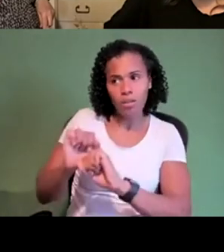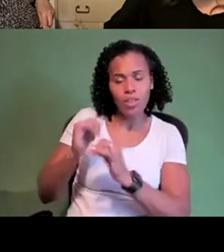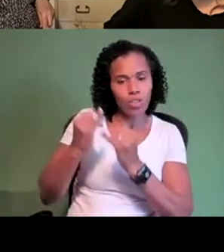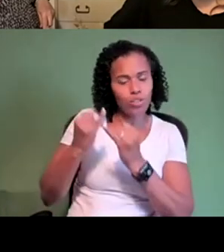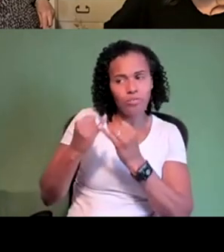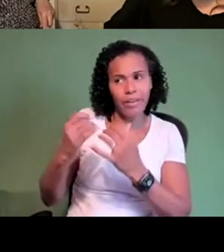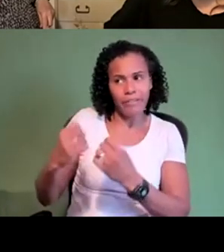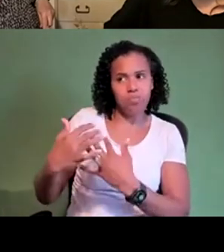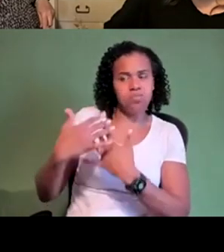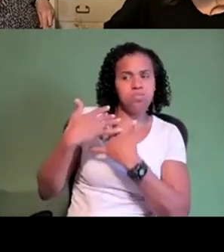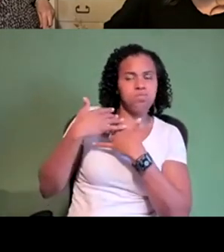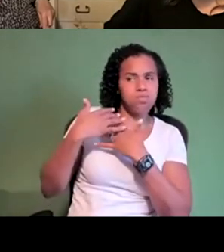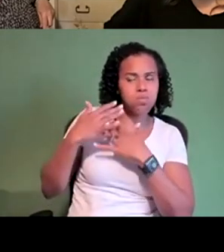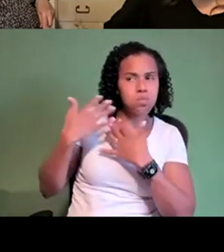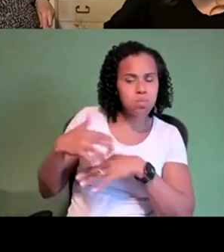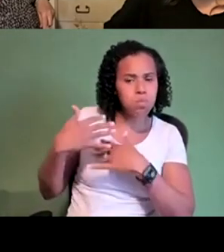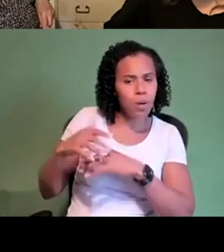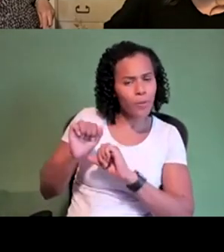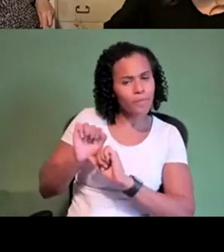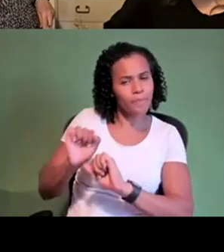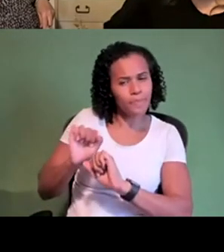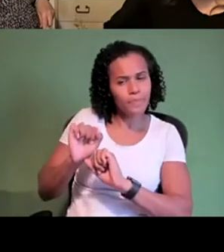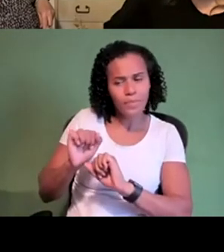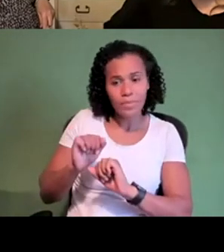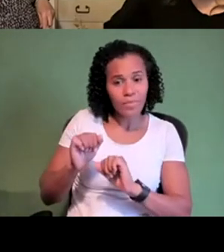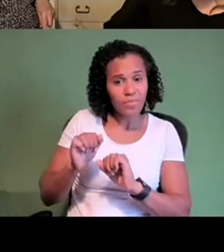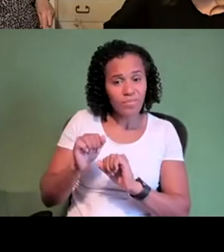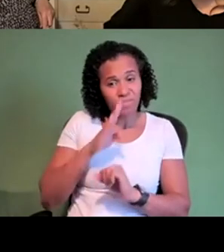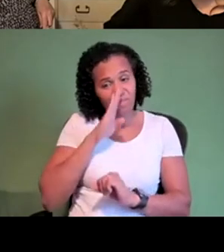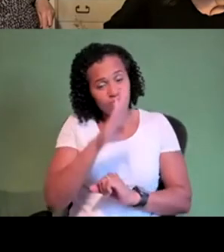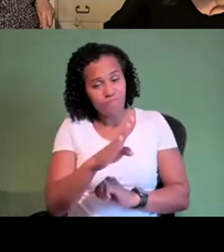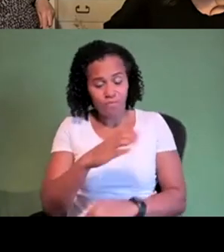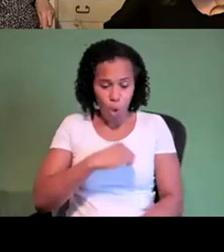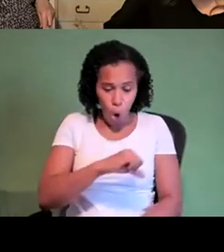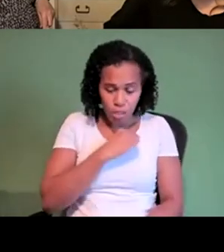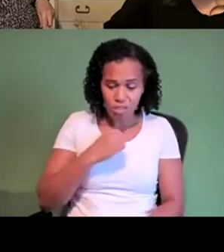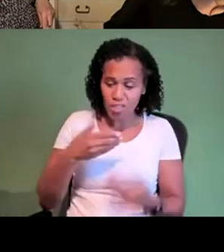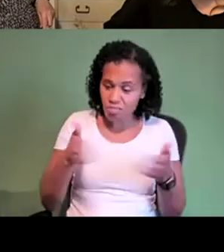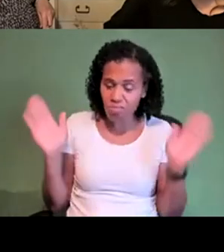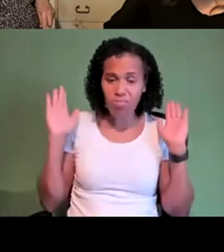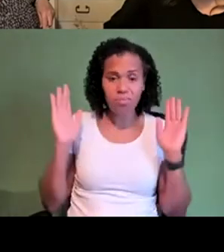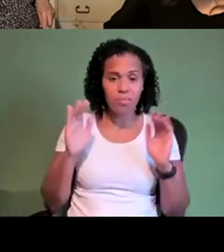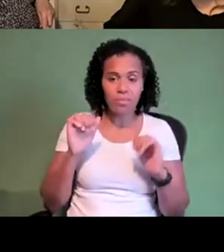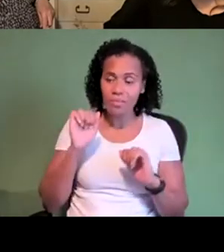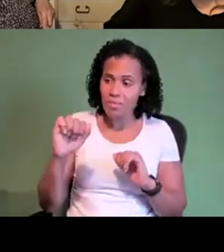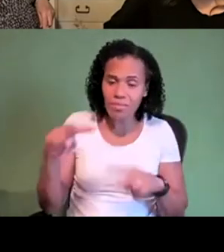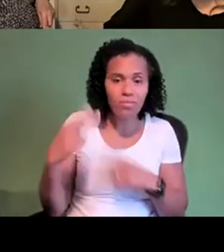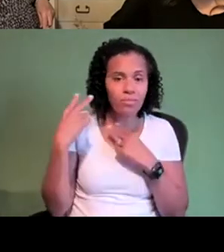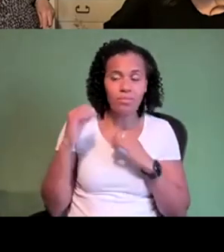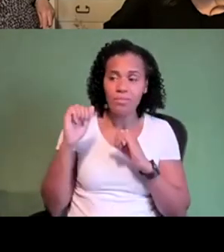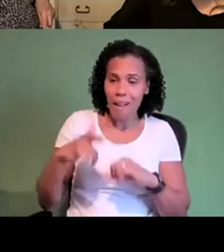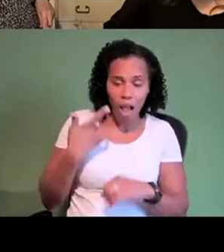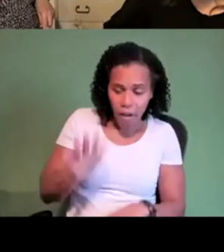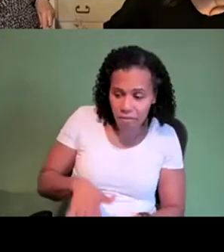is this is this kind of honesty this sort of reflection of truth of experience of life of